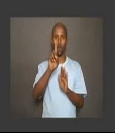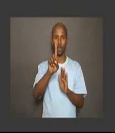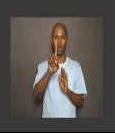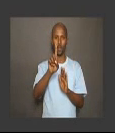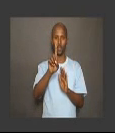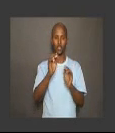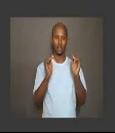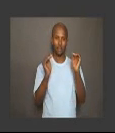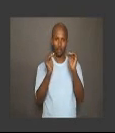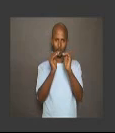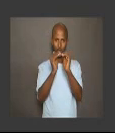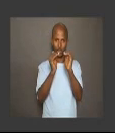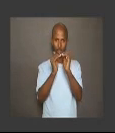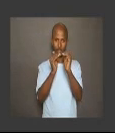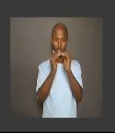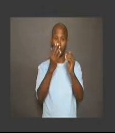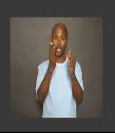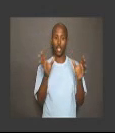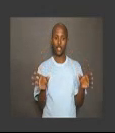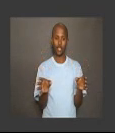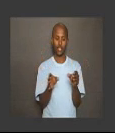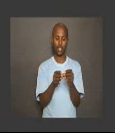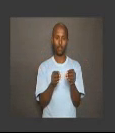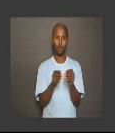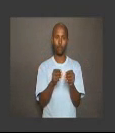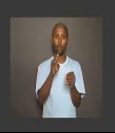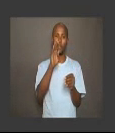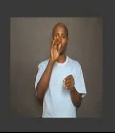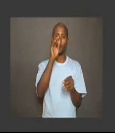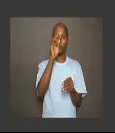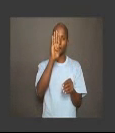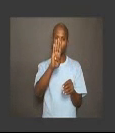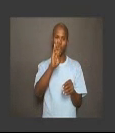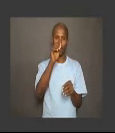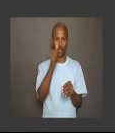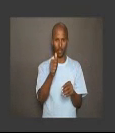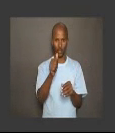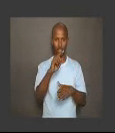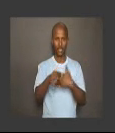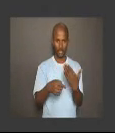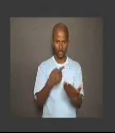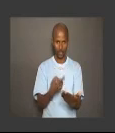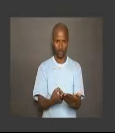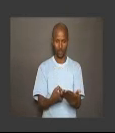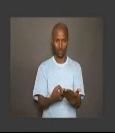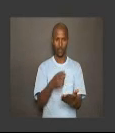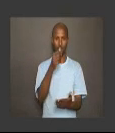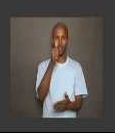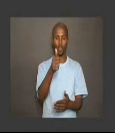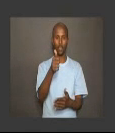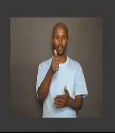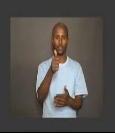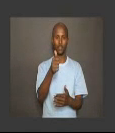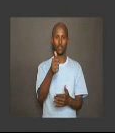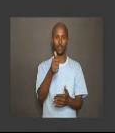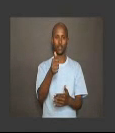equals the set of BA, such that A is